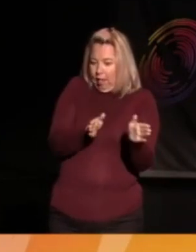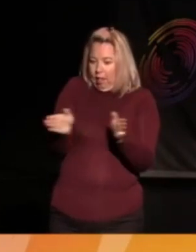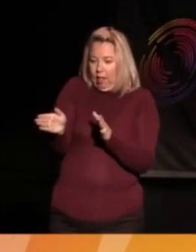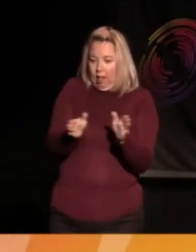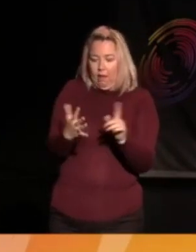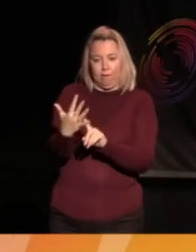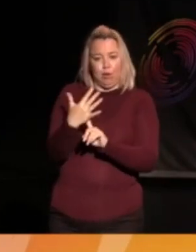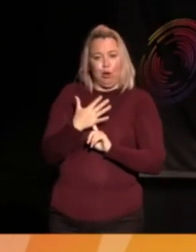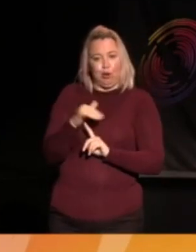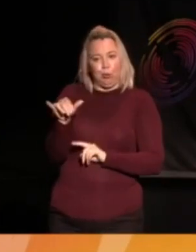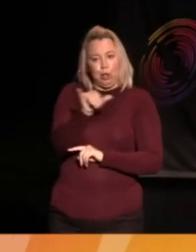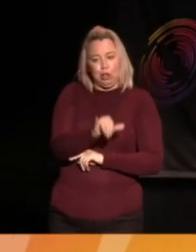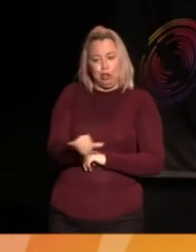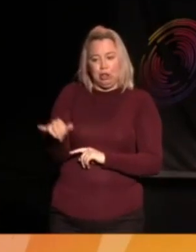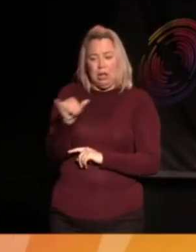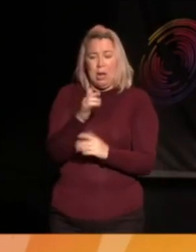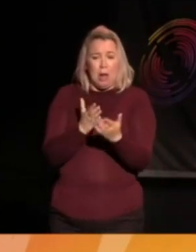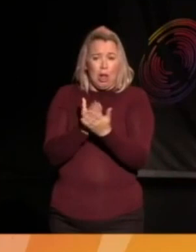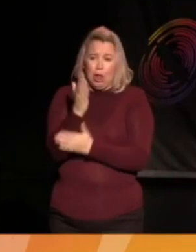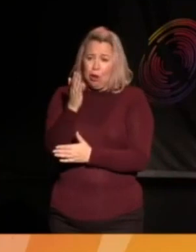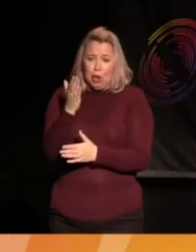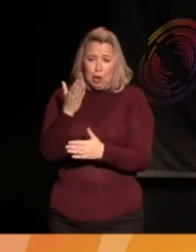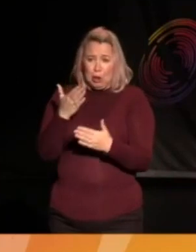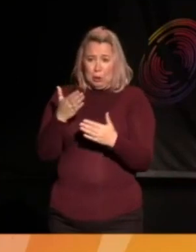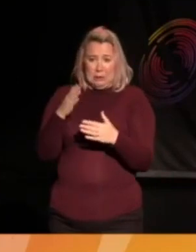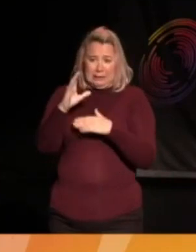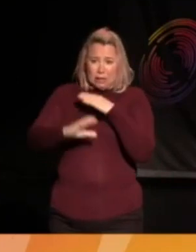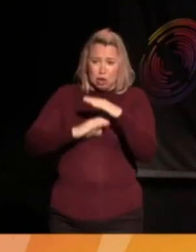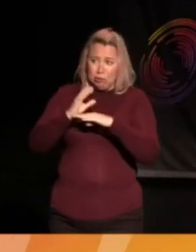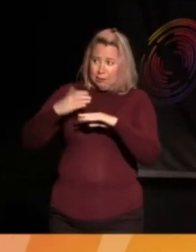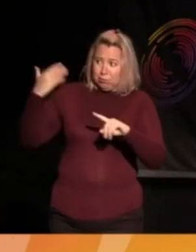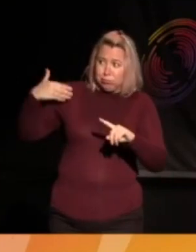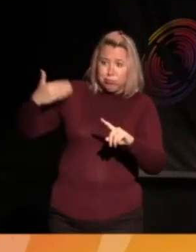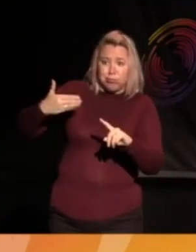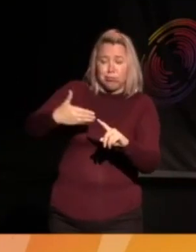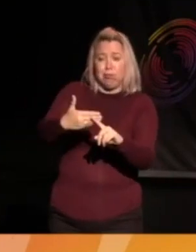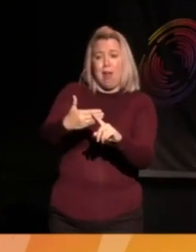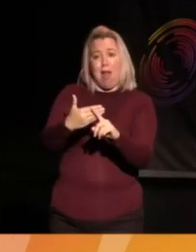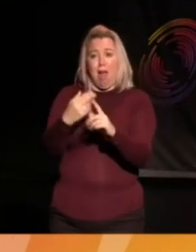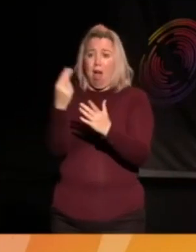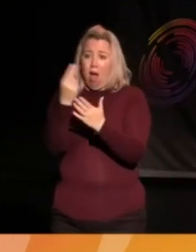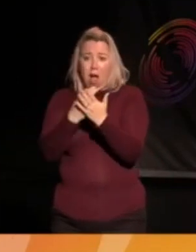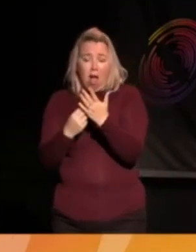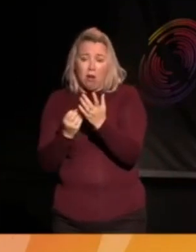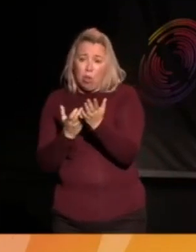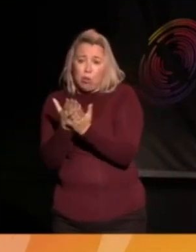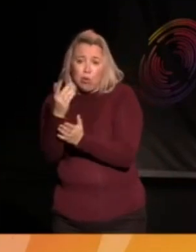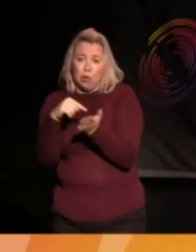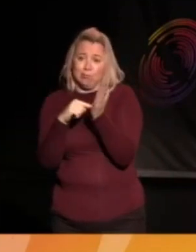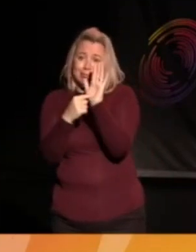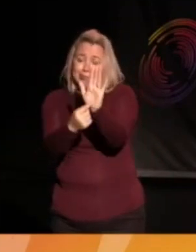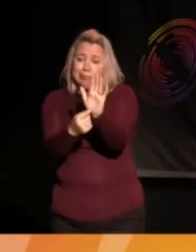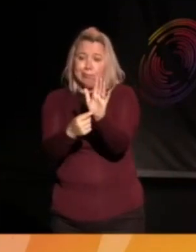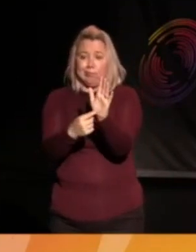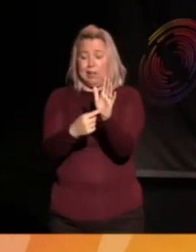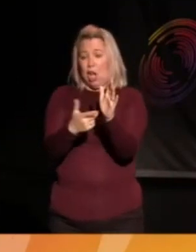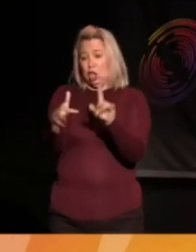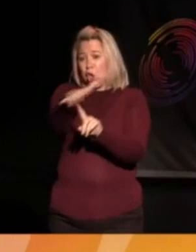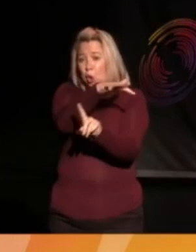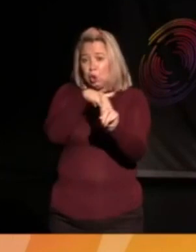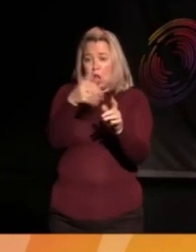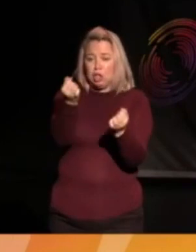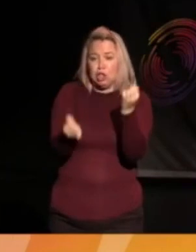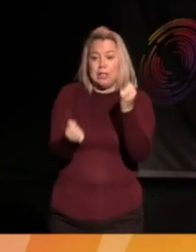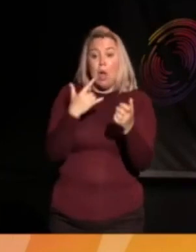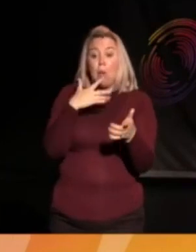Whereas, you know, all through the centuries, artists have put their voice for the cases of social justice. It's just that once they're